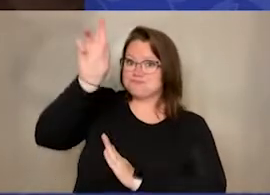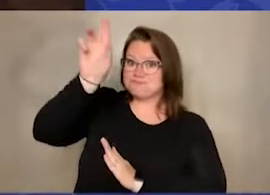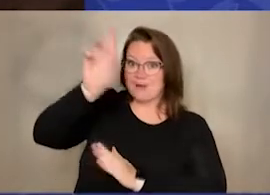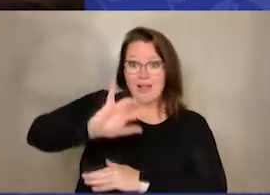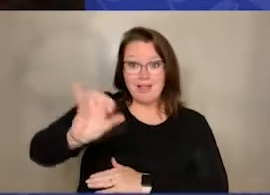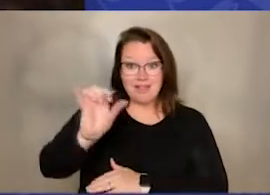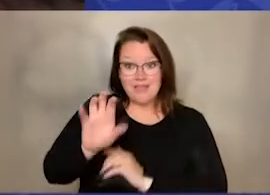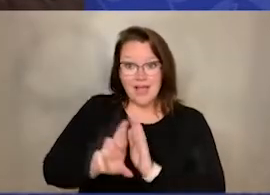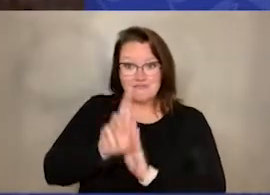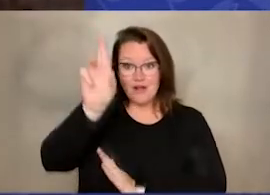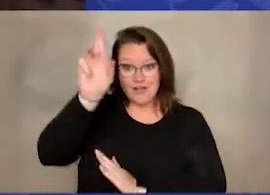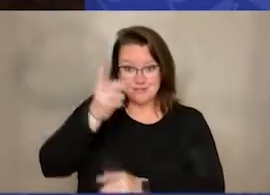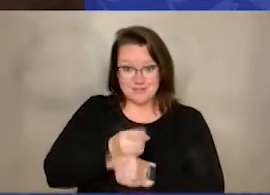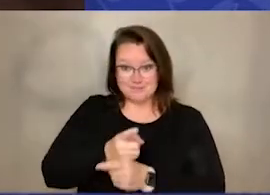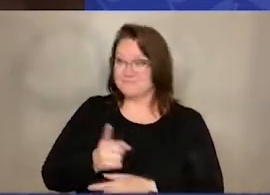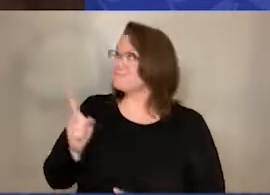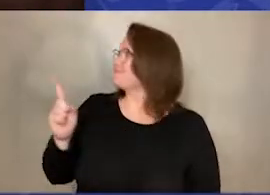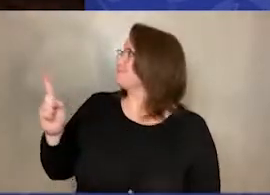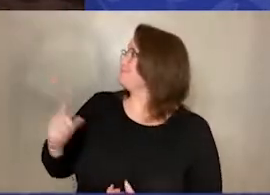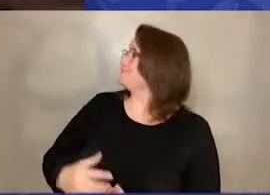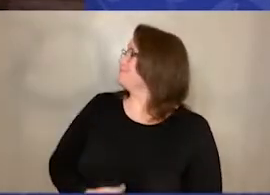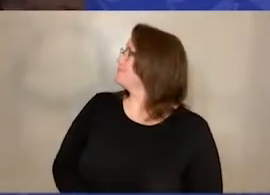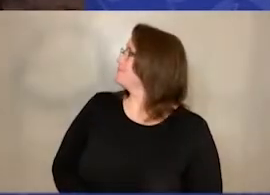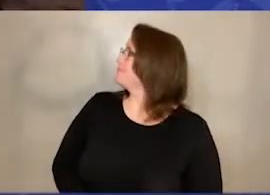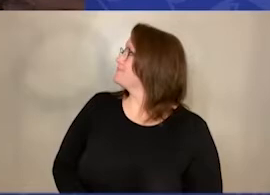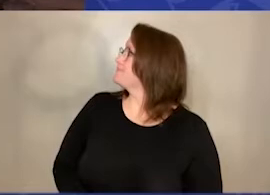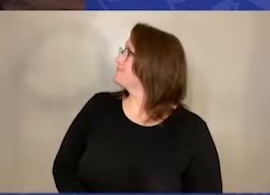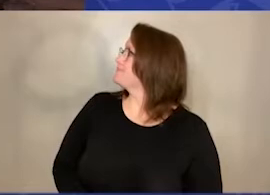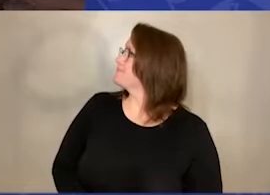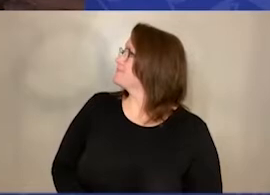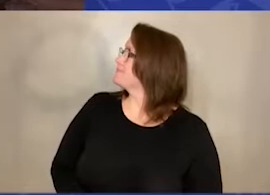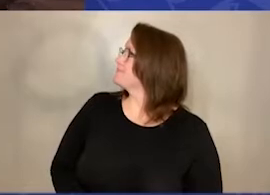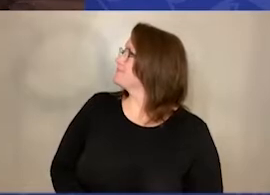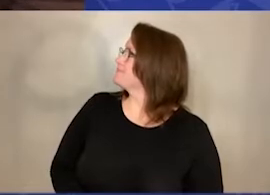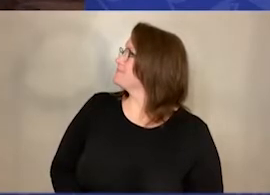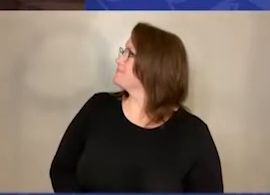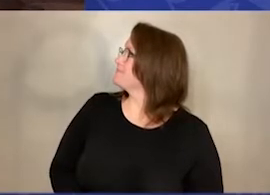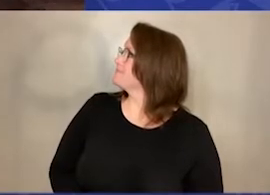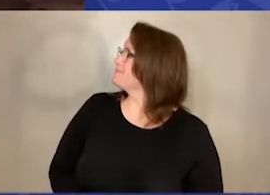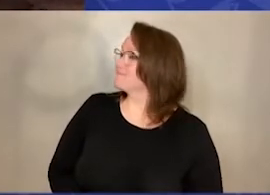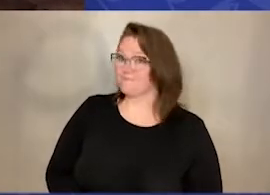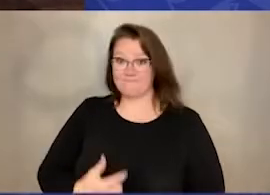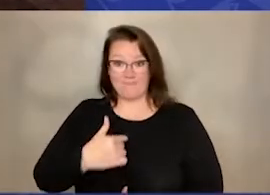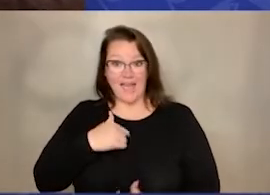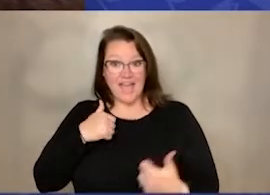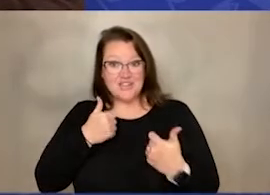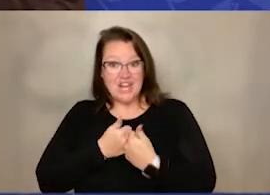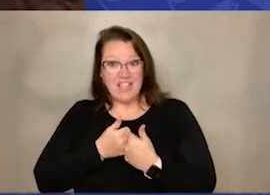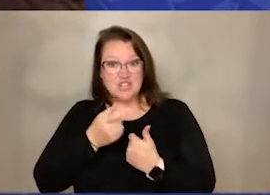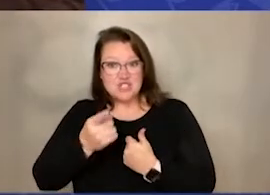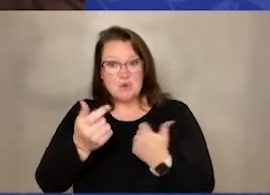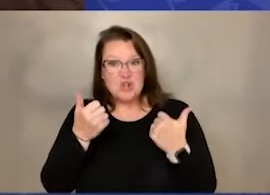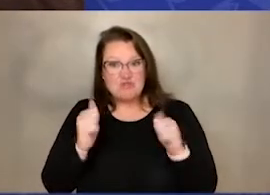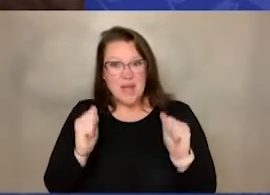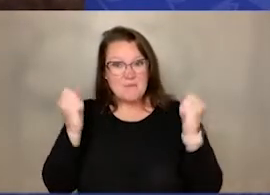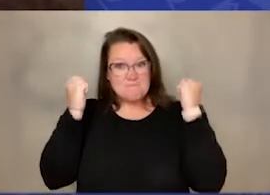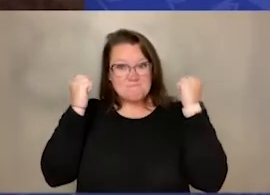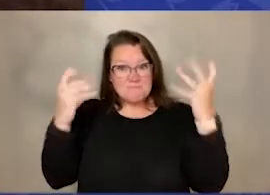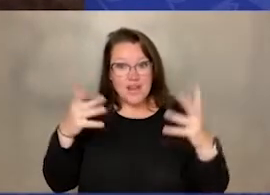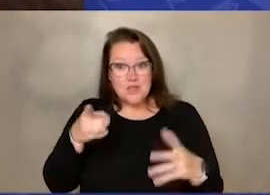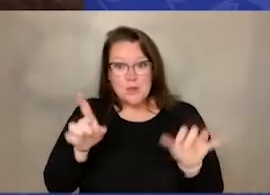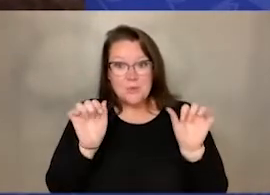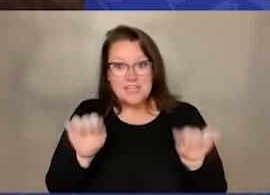and blast off. Squat down and blast off. I challenge you to do as many rocket ships as you can